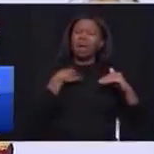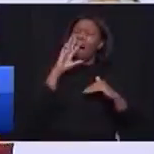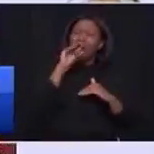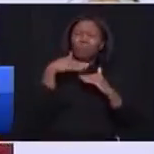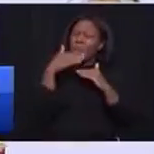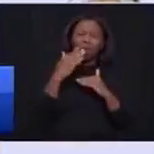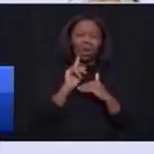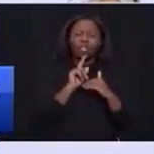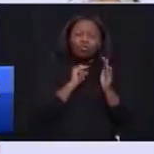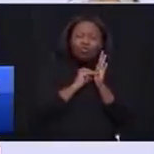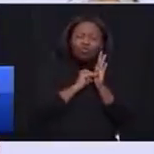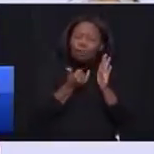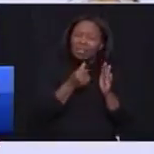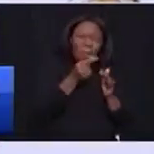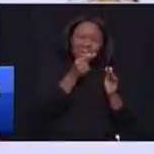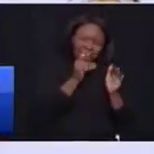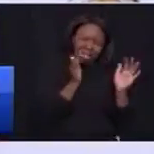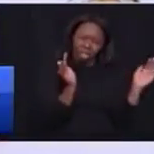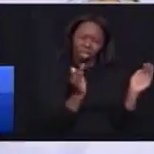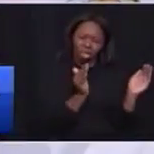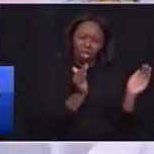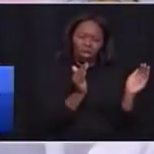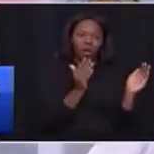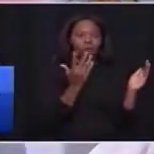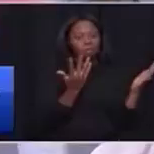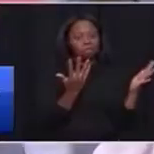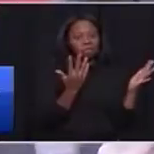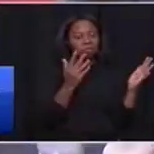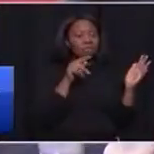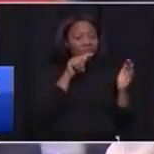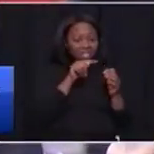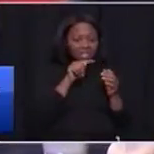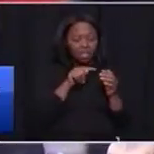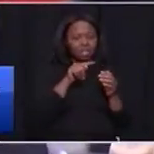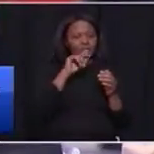Just only that. I will take it from there. This is Jobson.